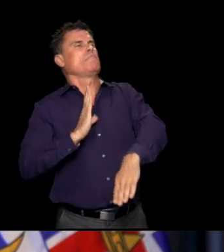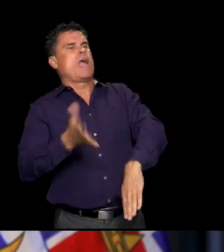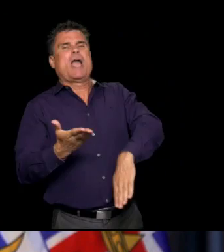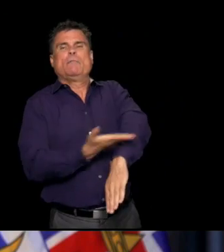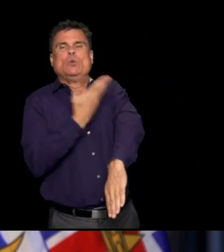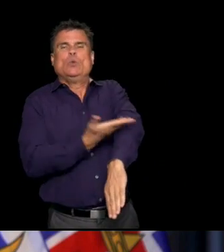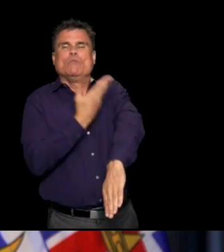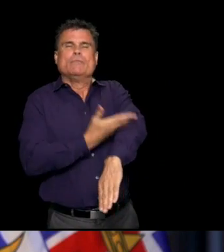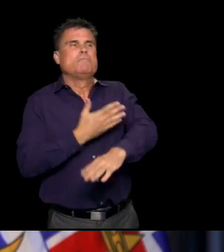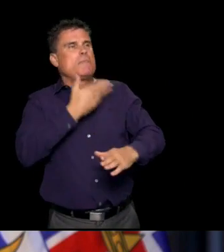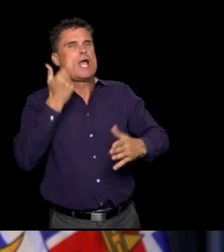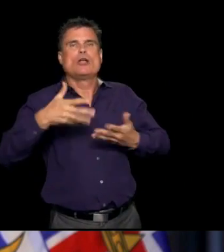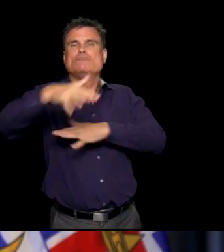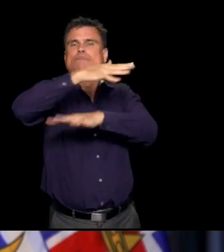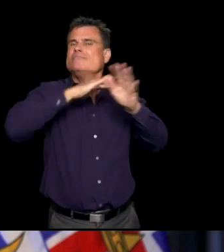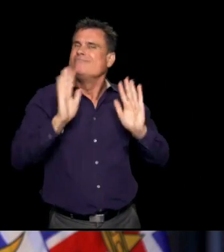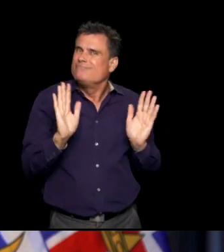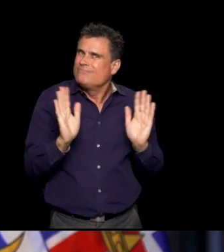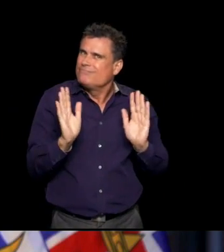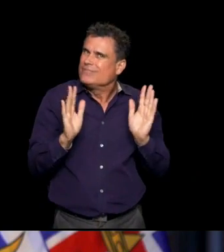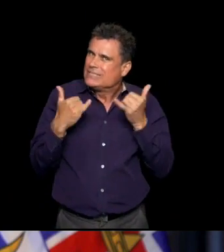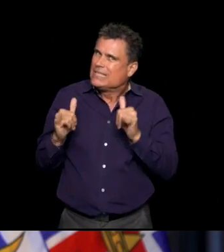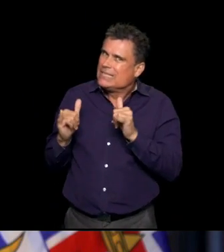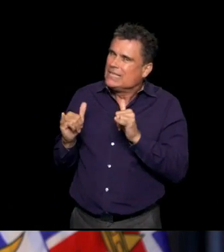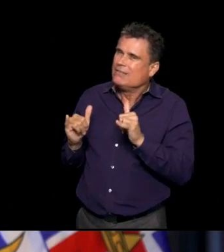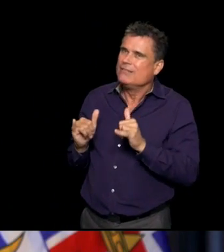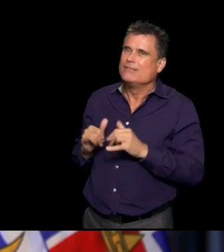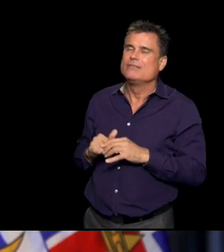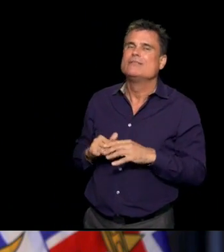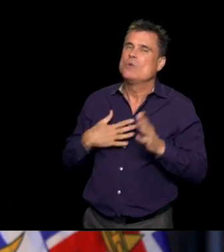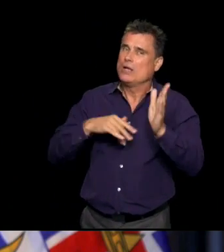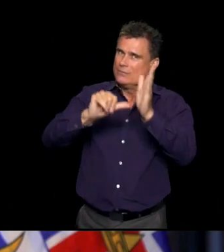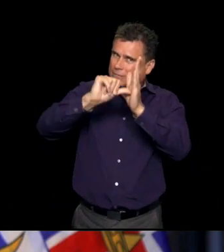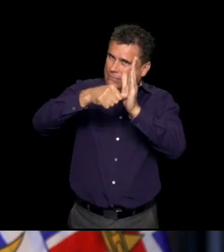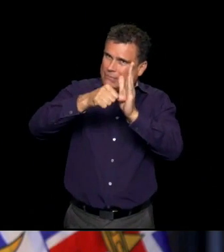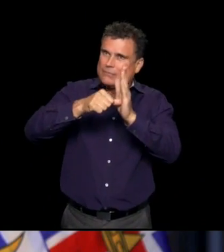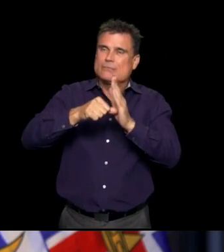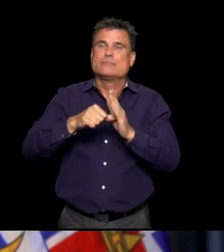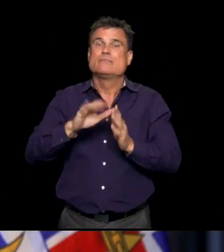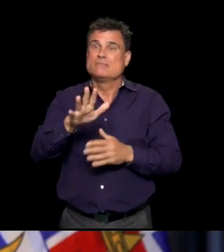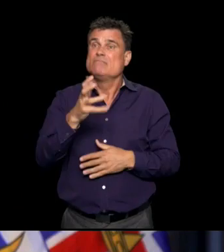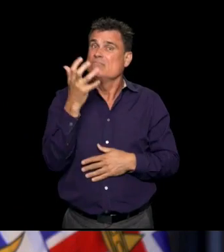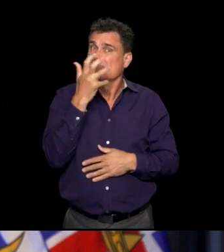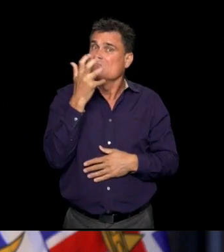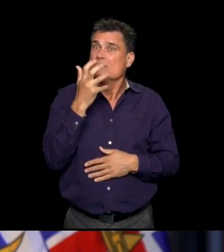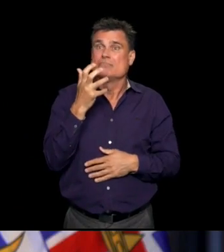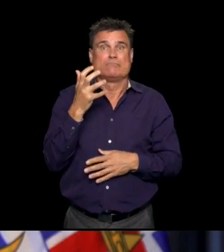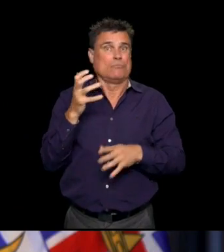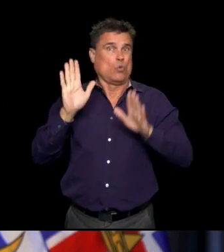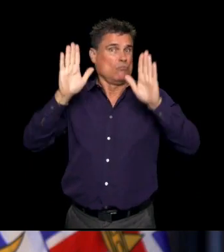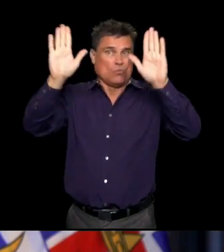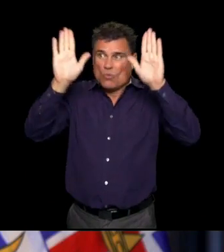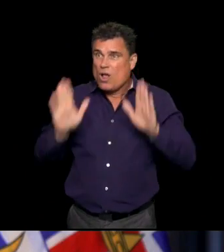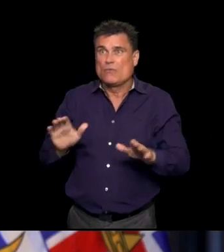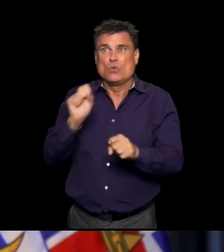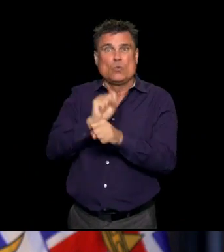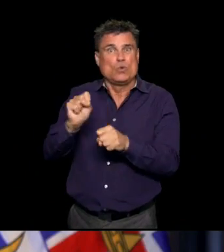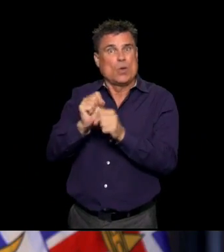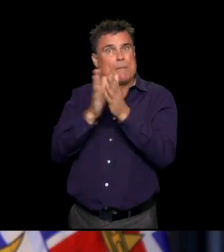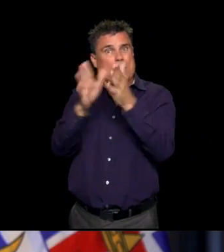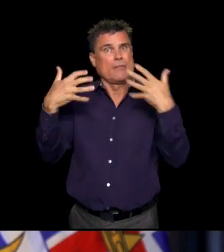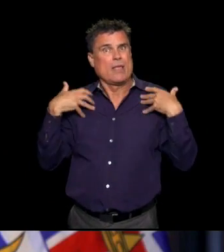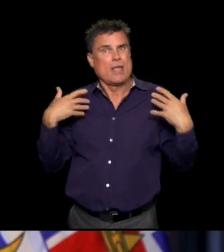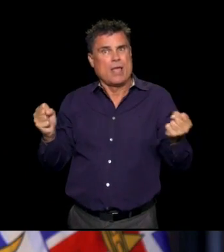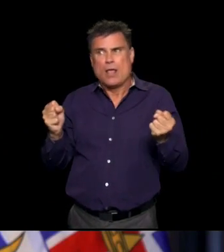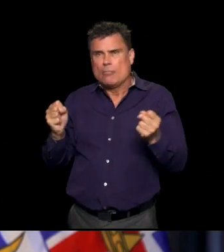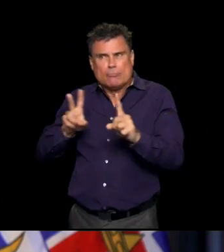I wanted to also appreciate the work of people in public health in supporting infection control and protection in long